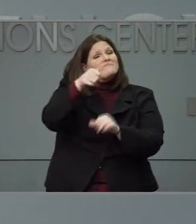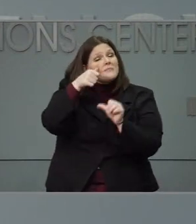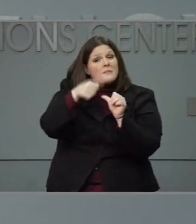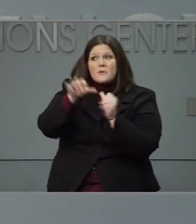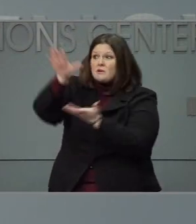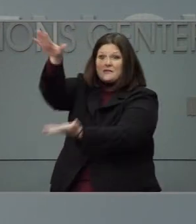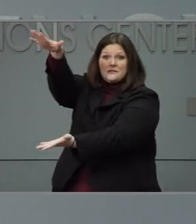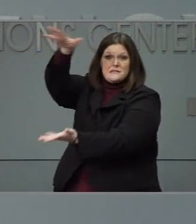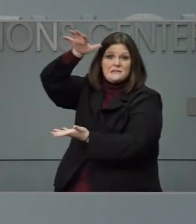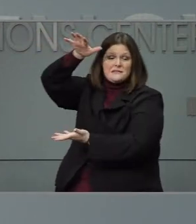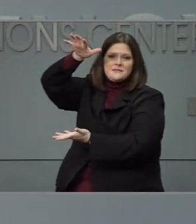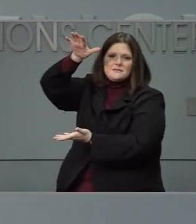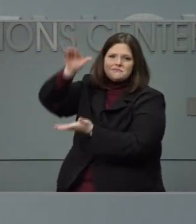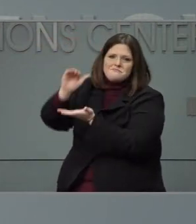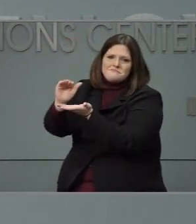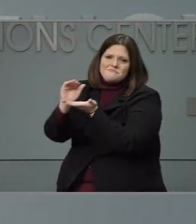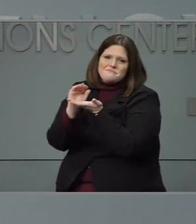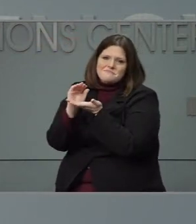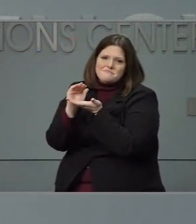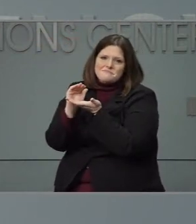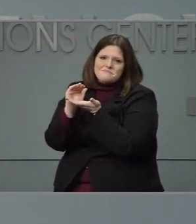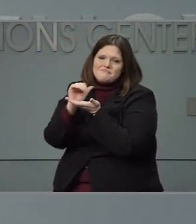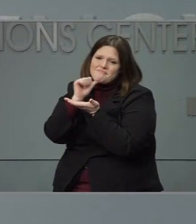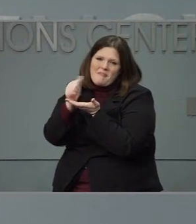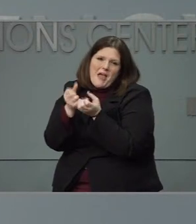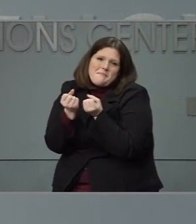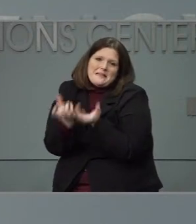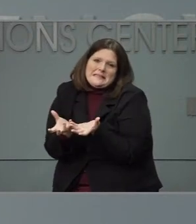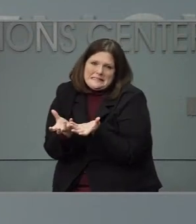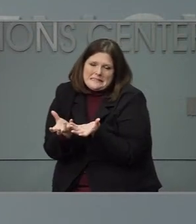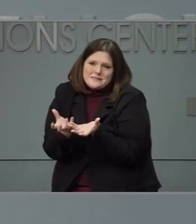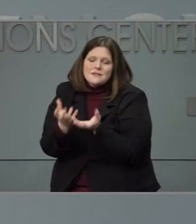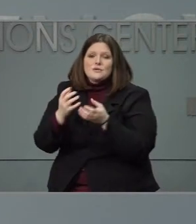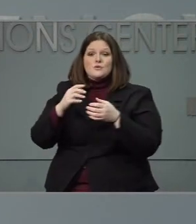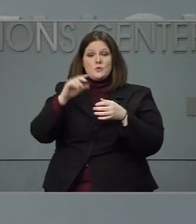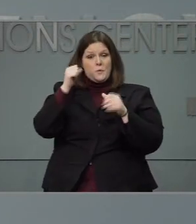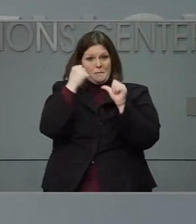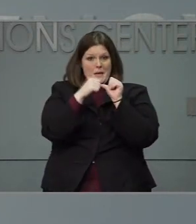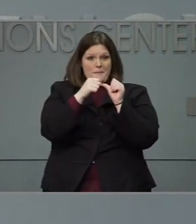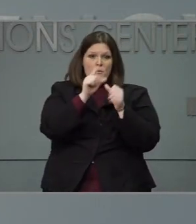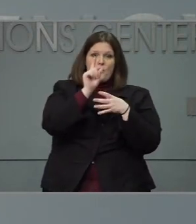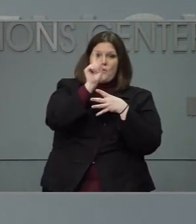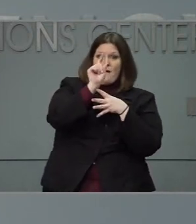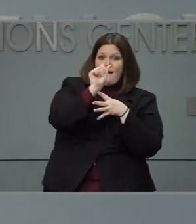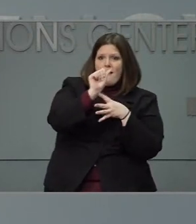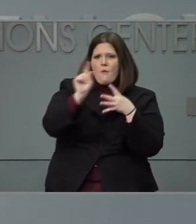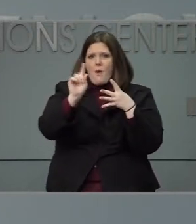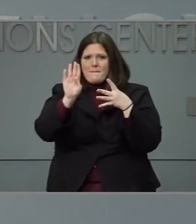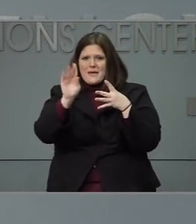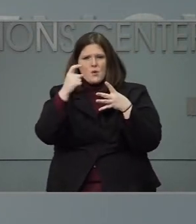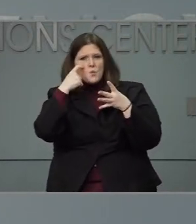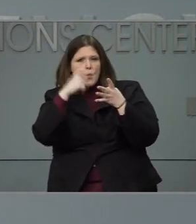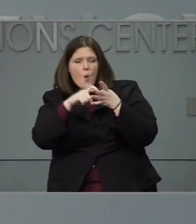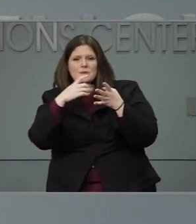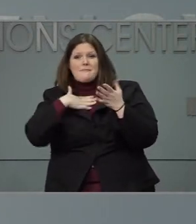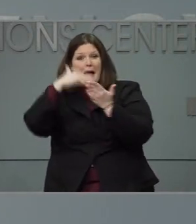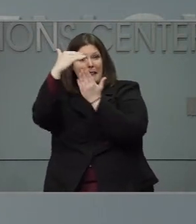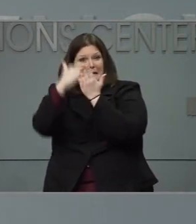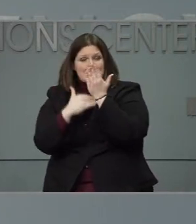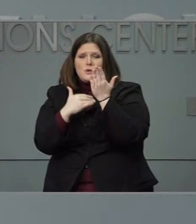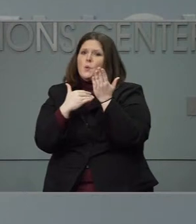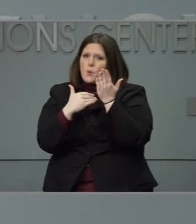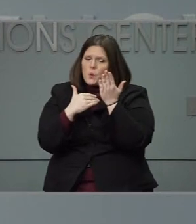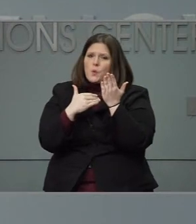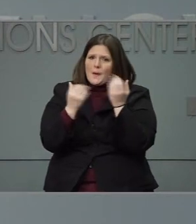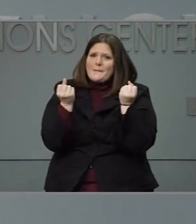supplies at this point. As we move into phase one B, if you think about how large a group that is of folks who are over